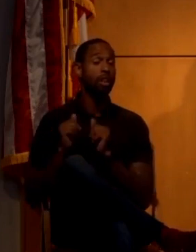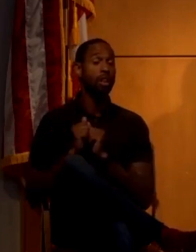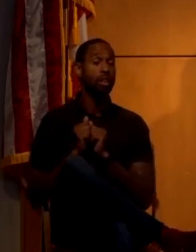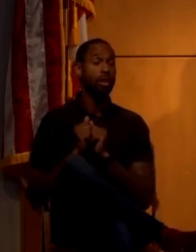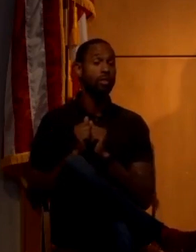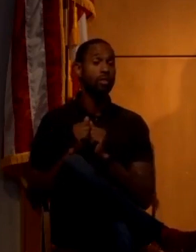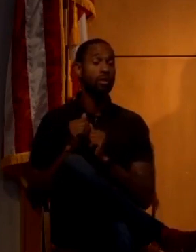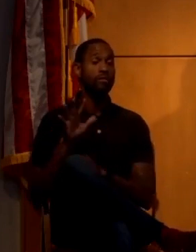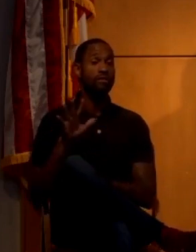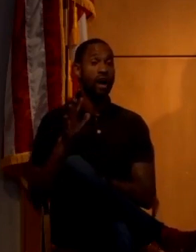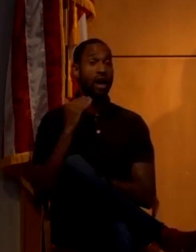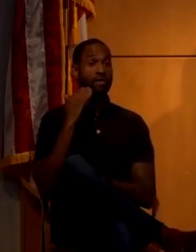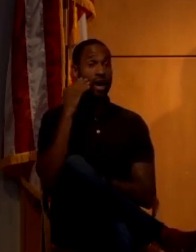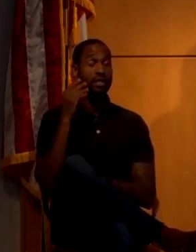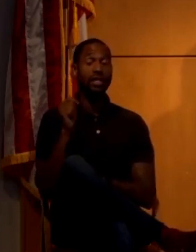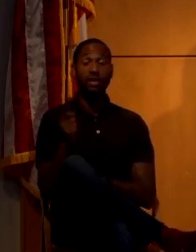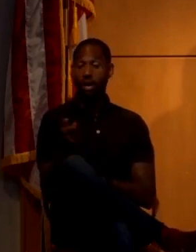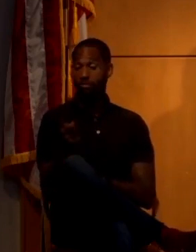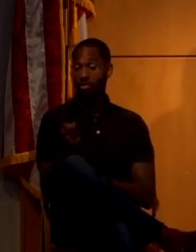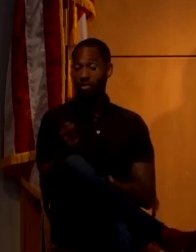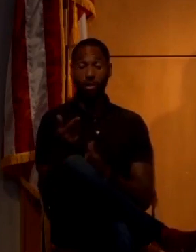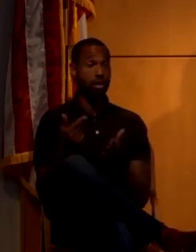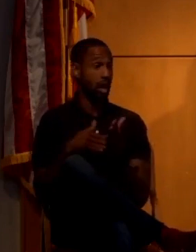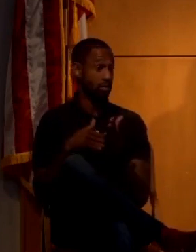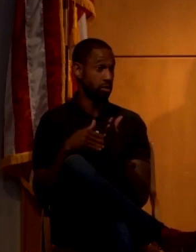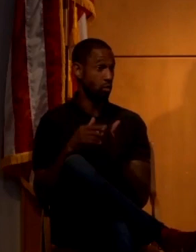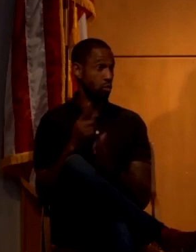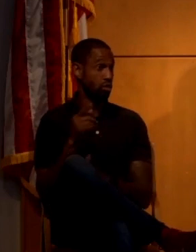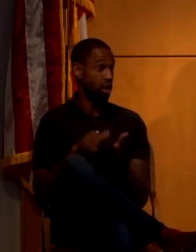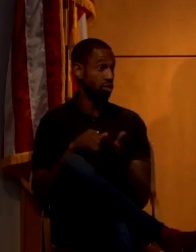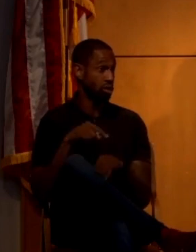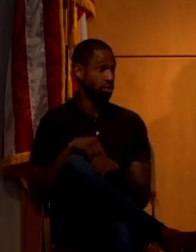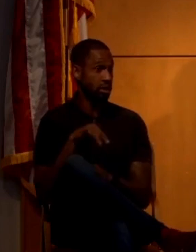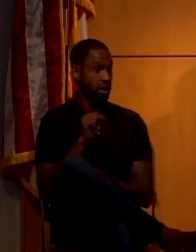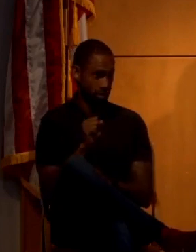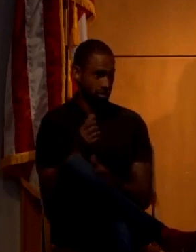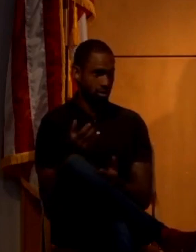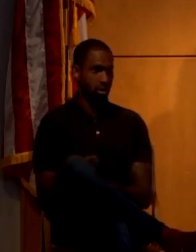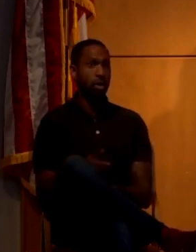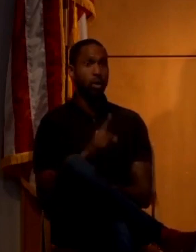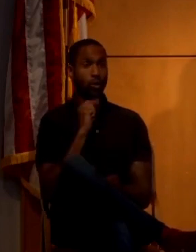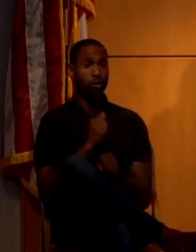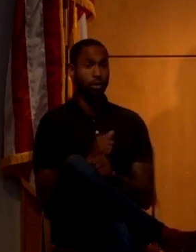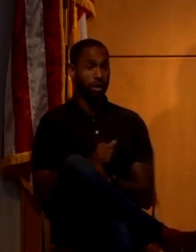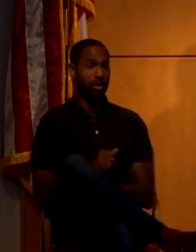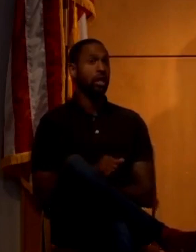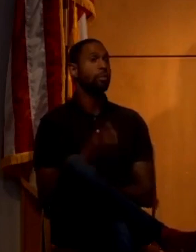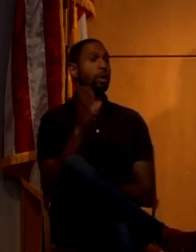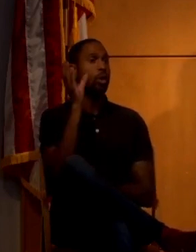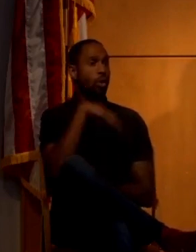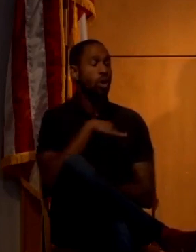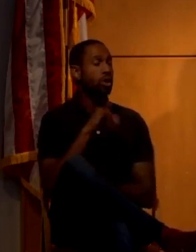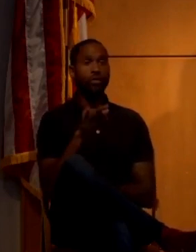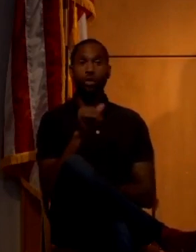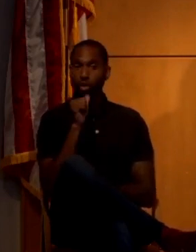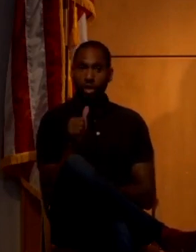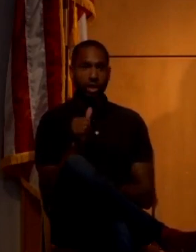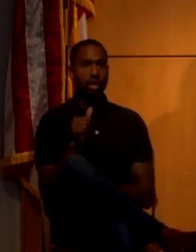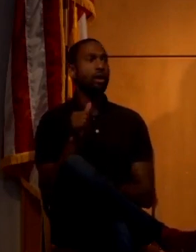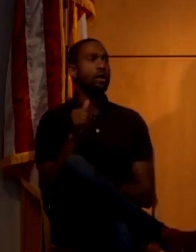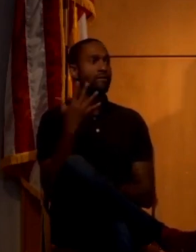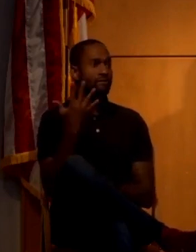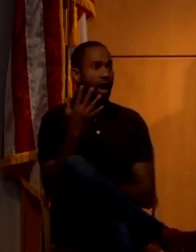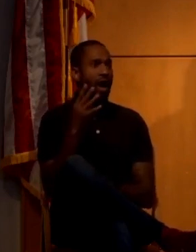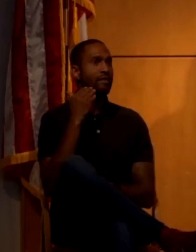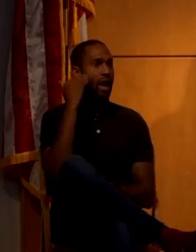expect to get five heads in a row if I flip a coin a thousand times? Yes. You, you absolutely would be really weird if you didn't get five heads in a row, if you